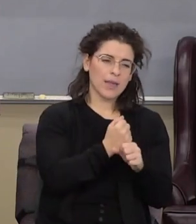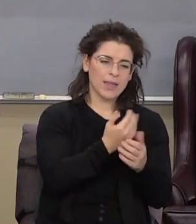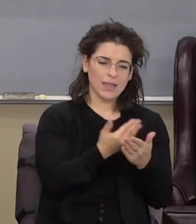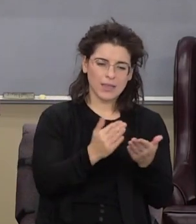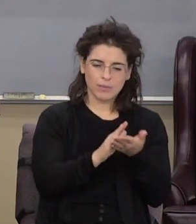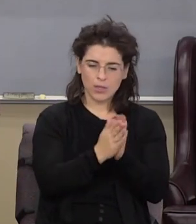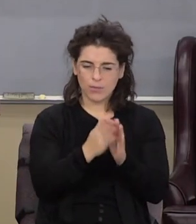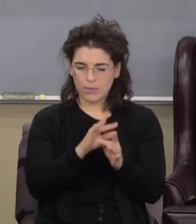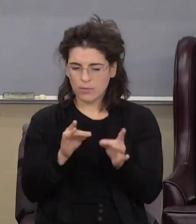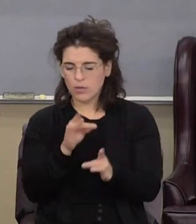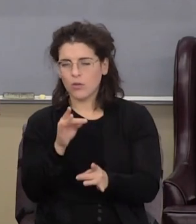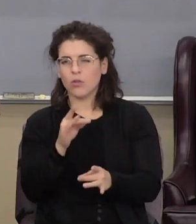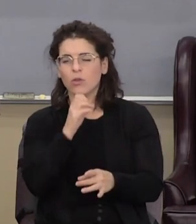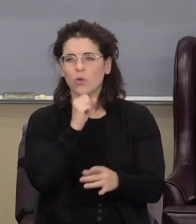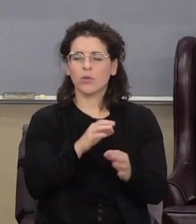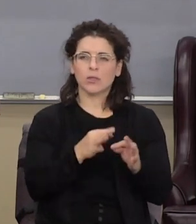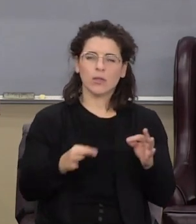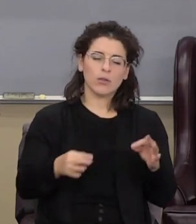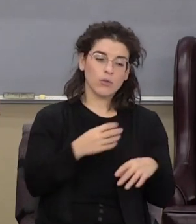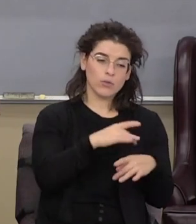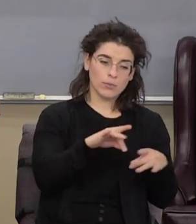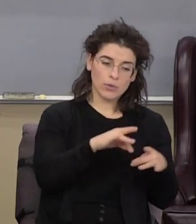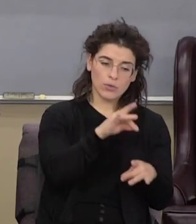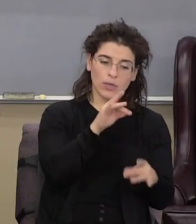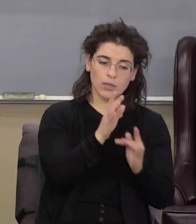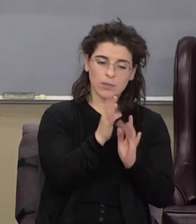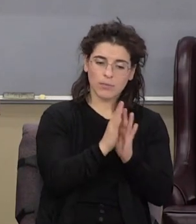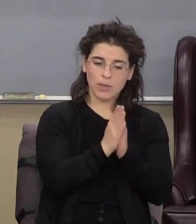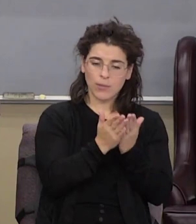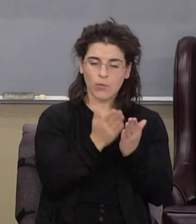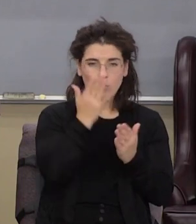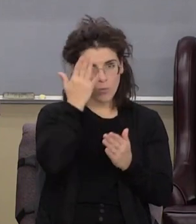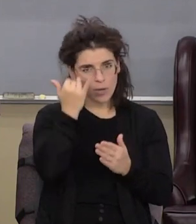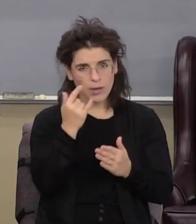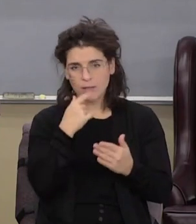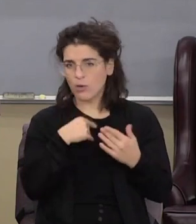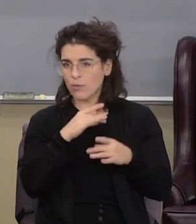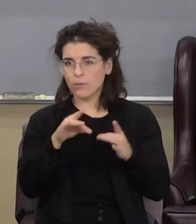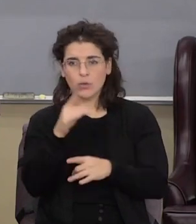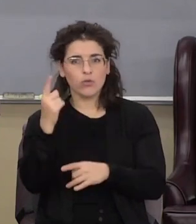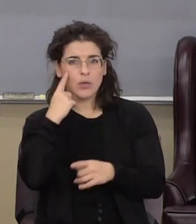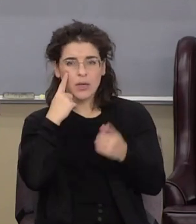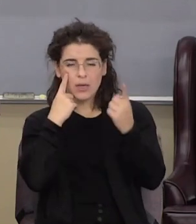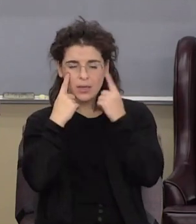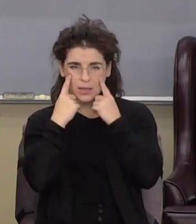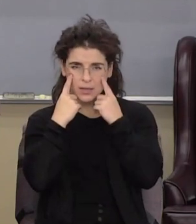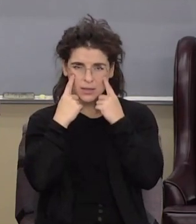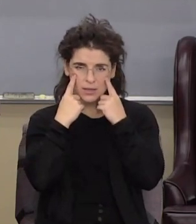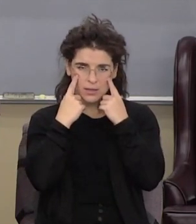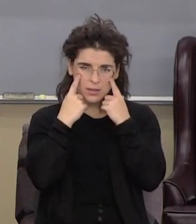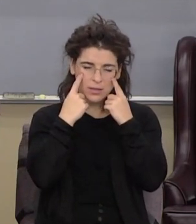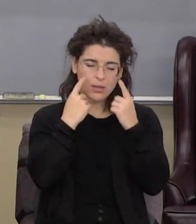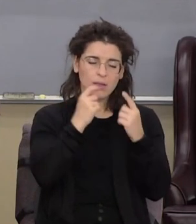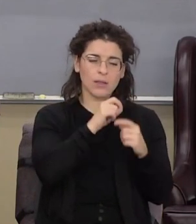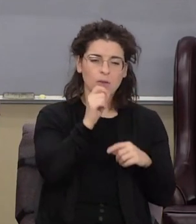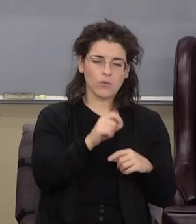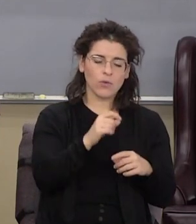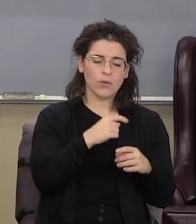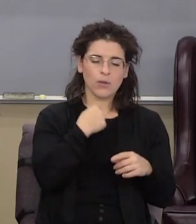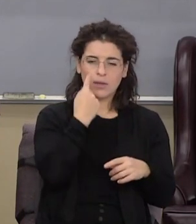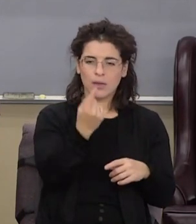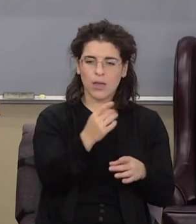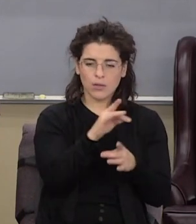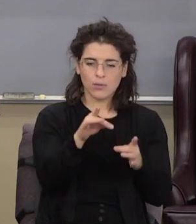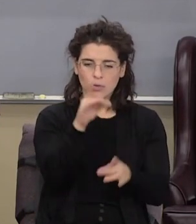the old saying, people spiritualize the scripture because they don't have spiritual eyes. Therefore, they tell spiritual lies.